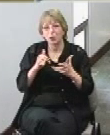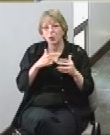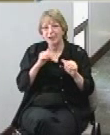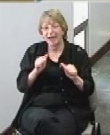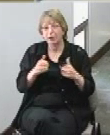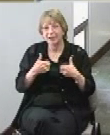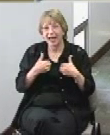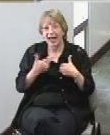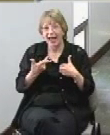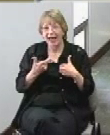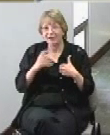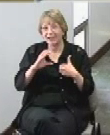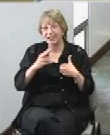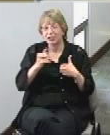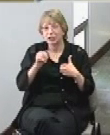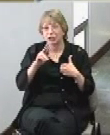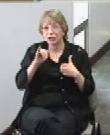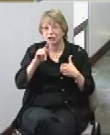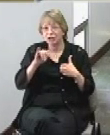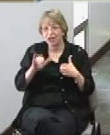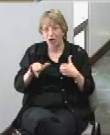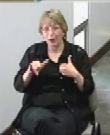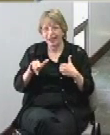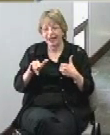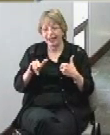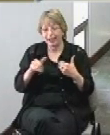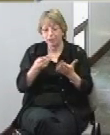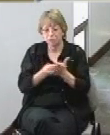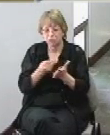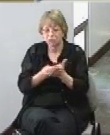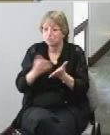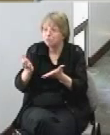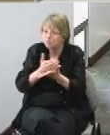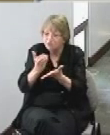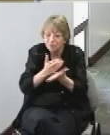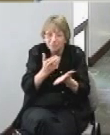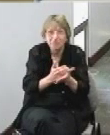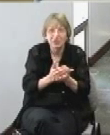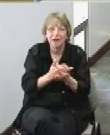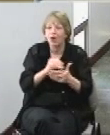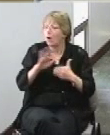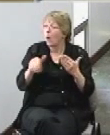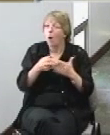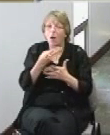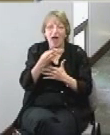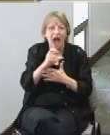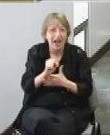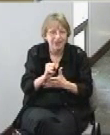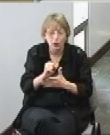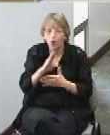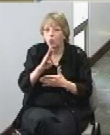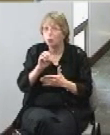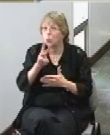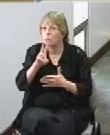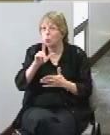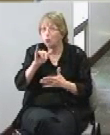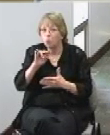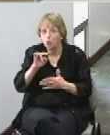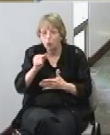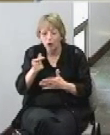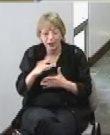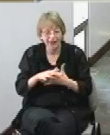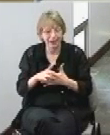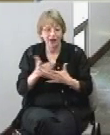have charity fundraisers we can handle all the high school bowling we're going to accommodate